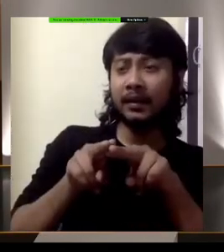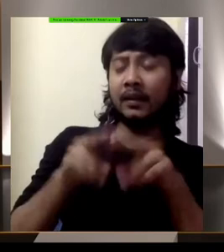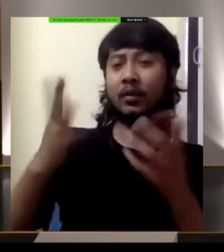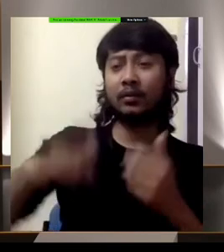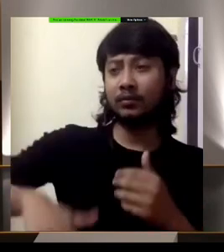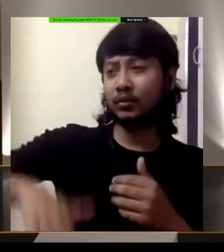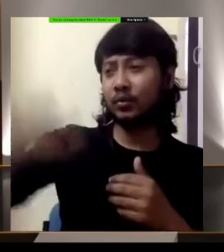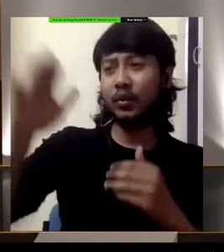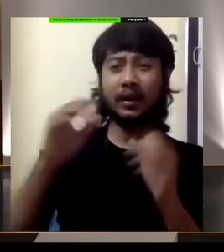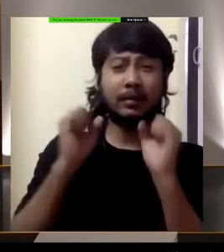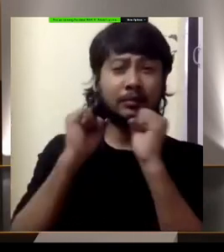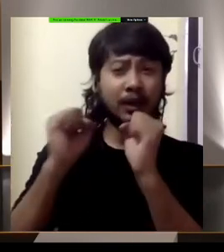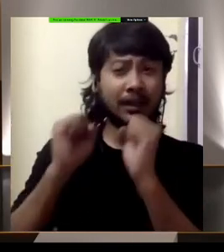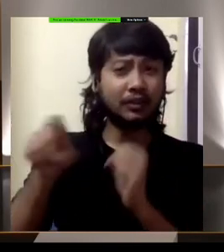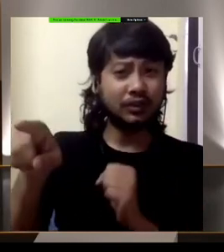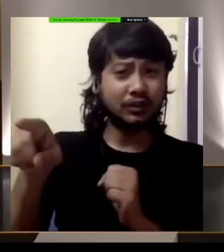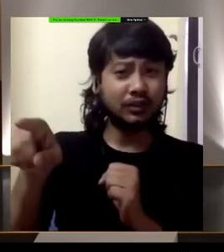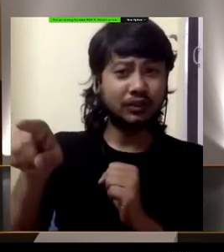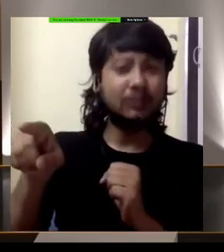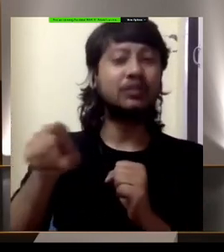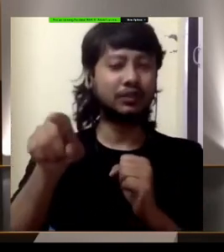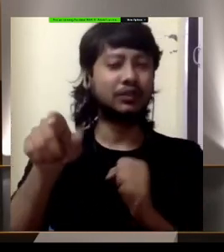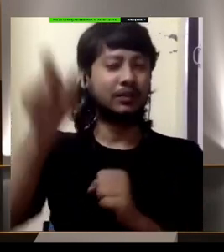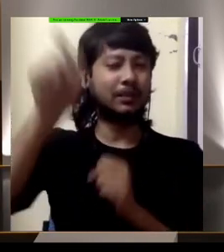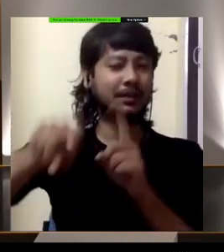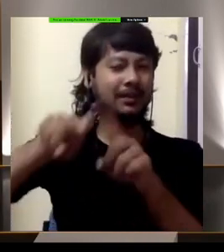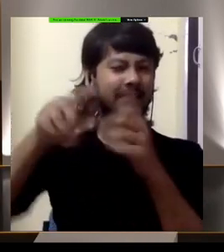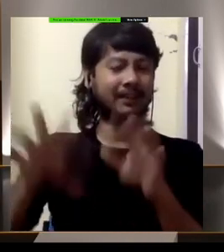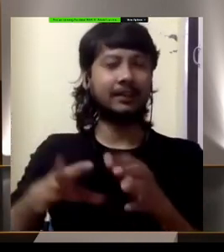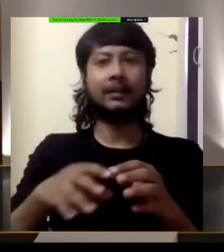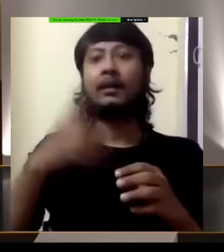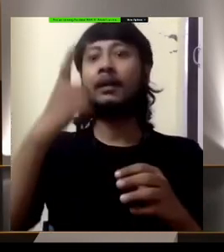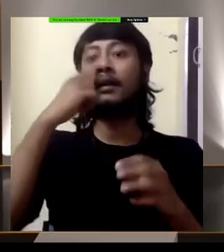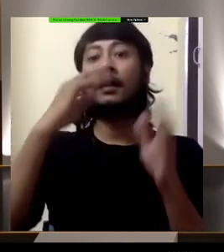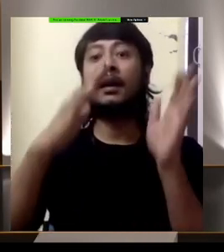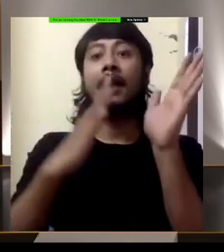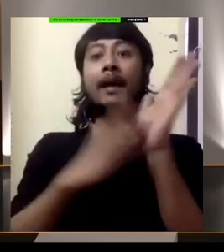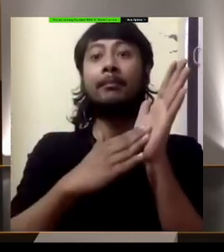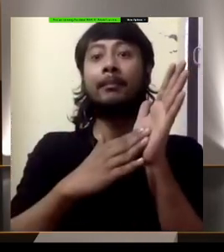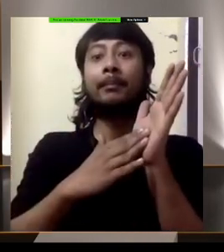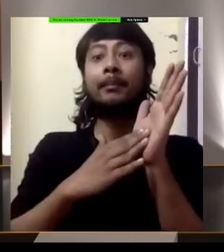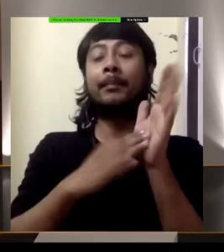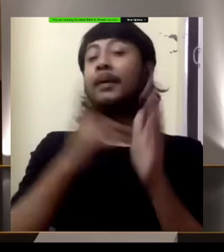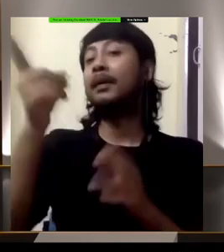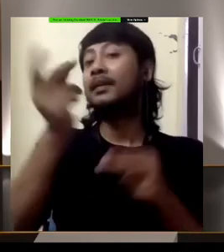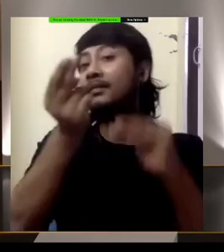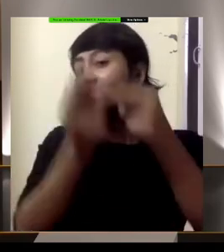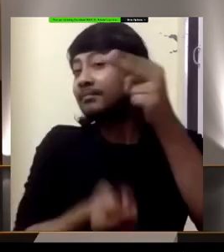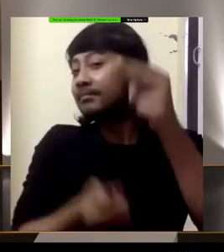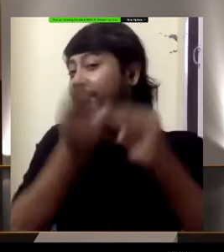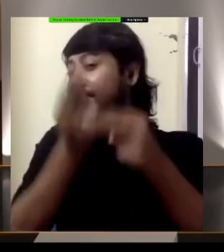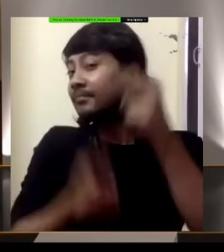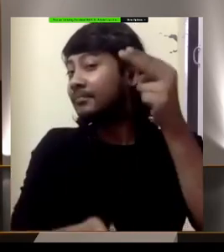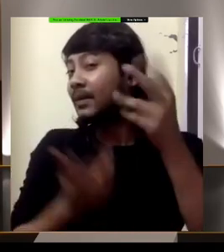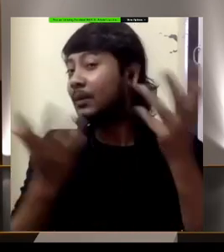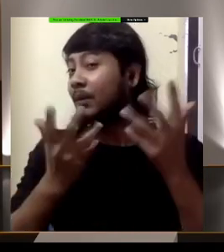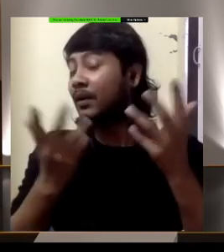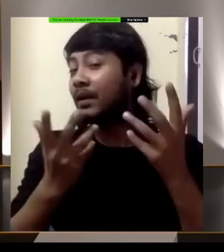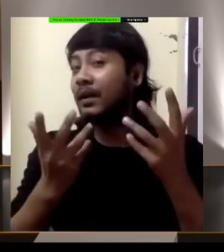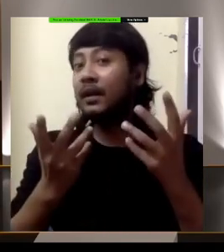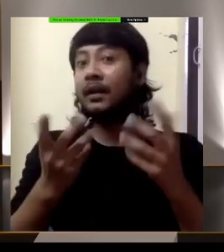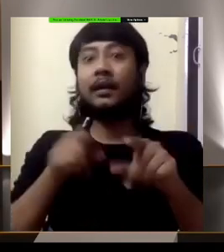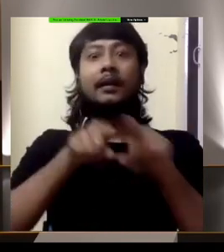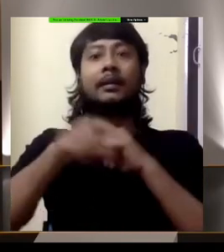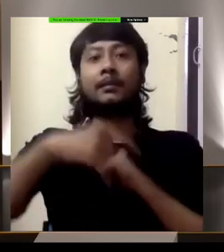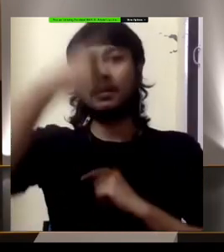Mansi spoke about the challenges that occur when you are rendered disabled